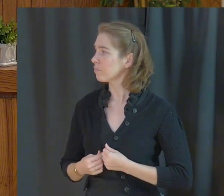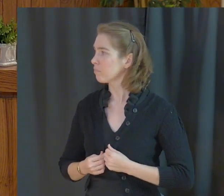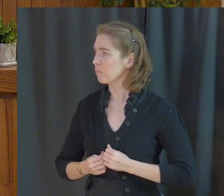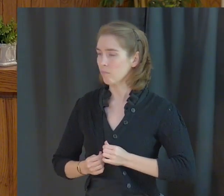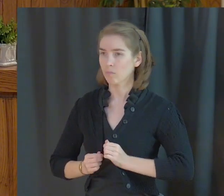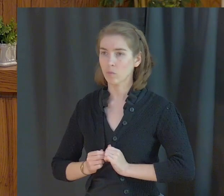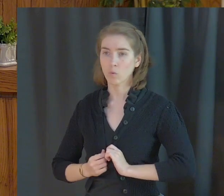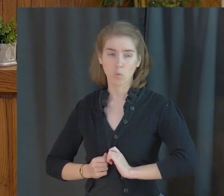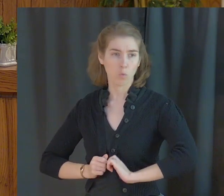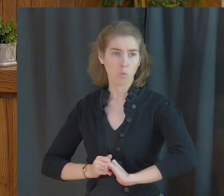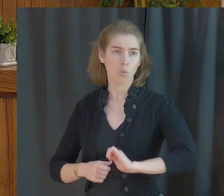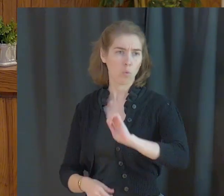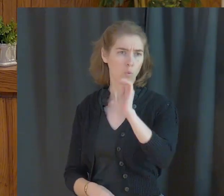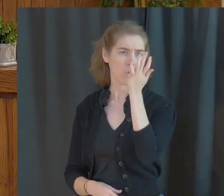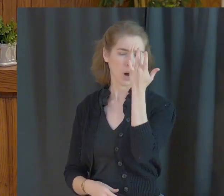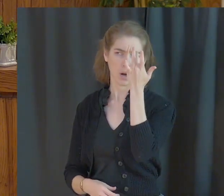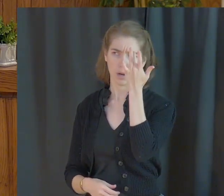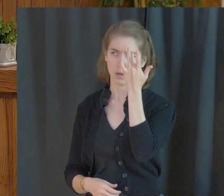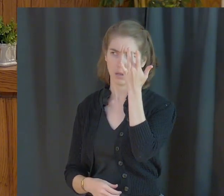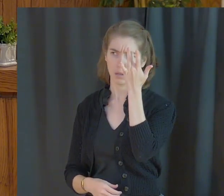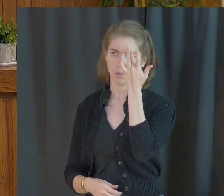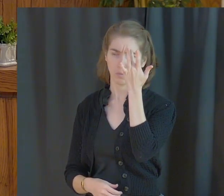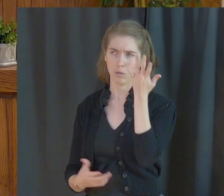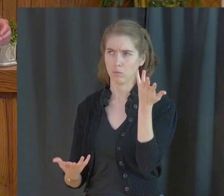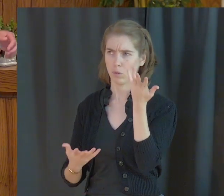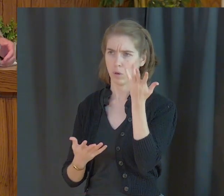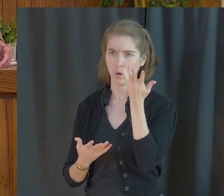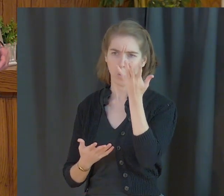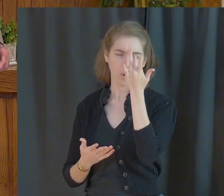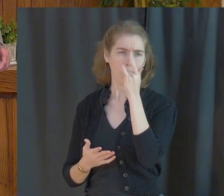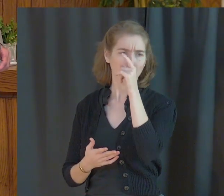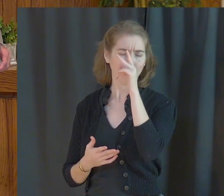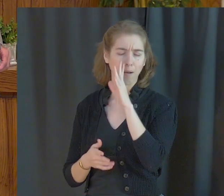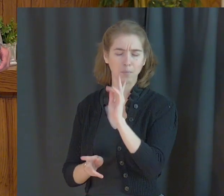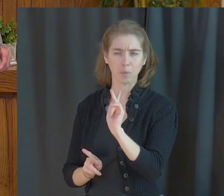Why? As God, people persecuted.